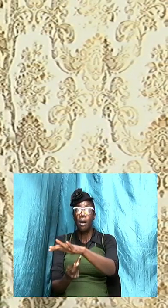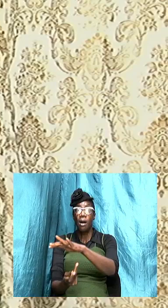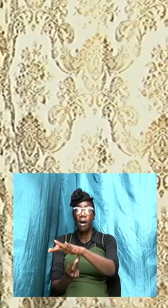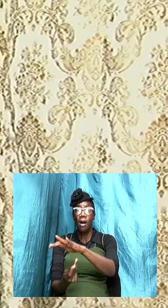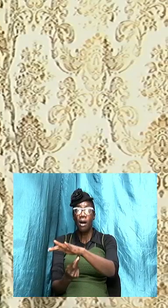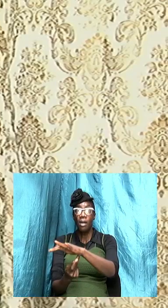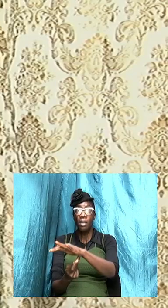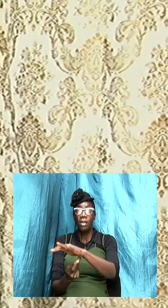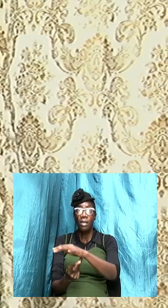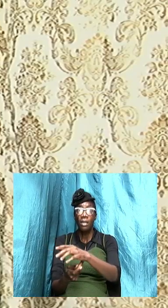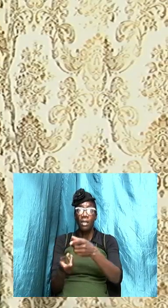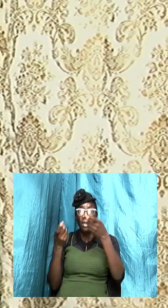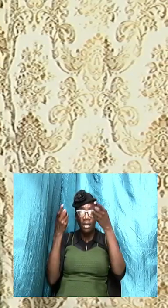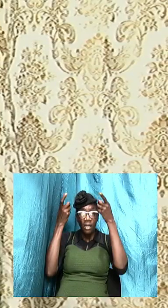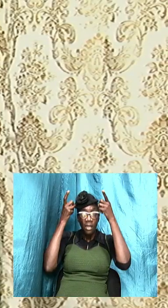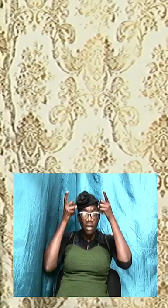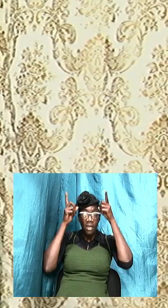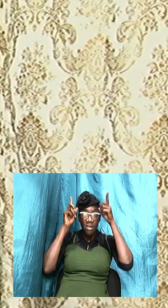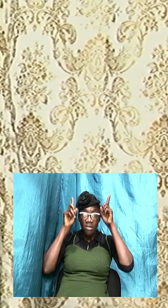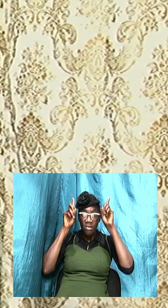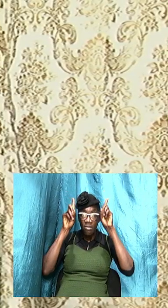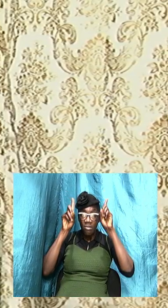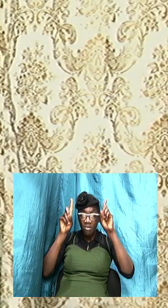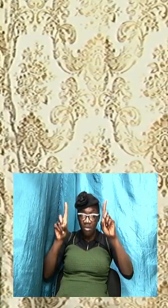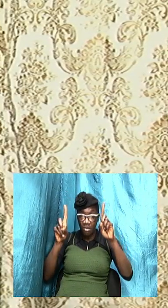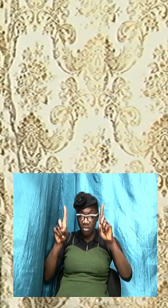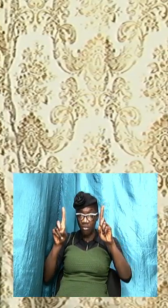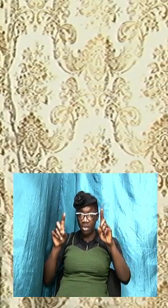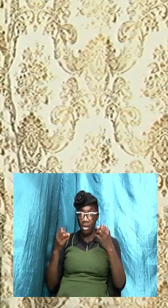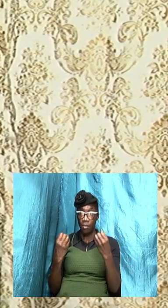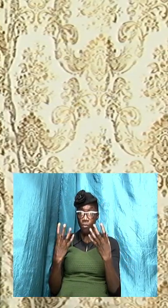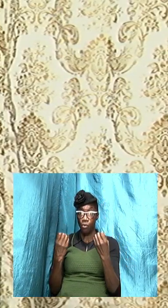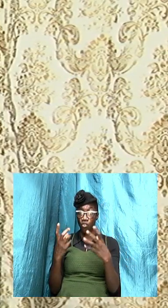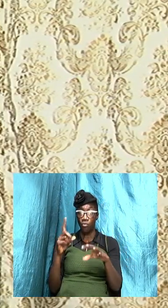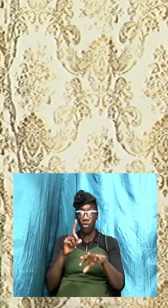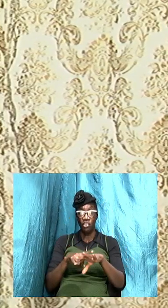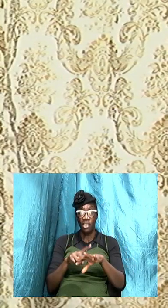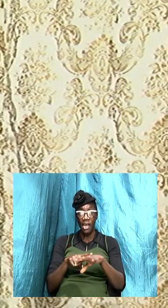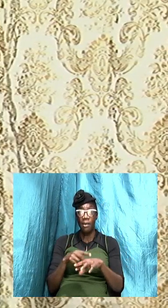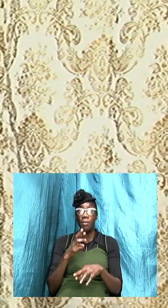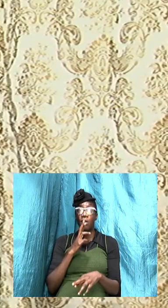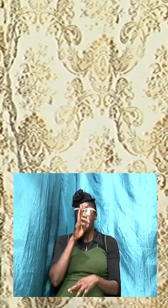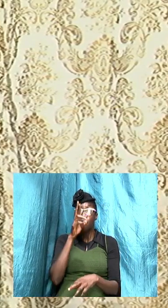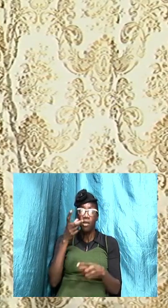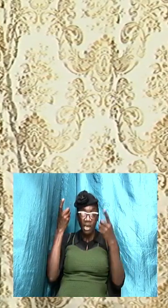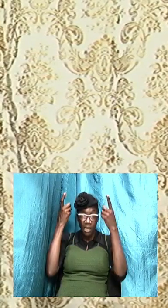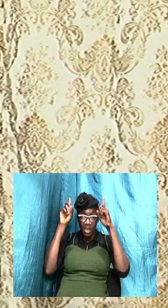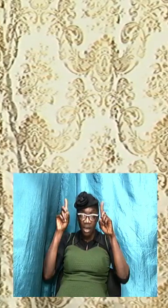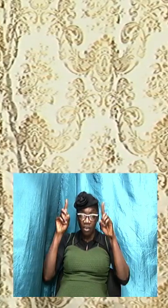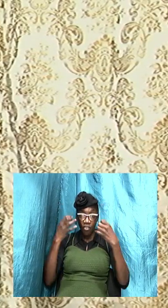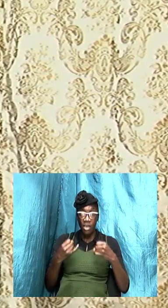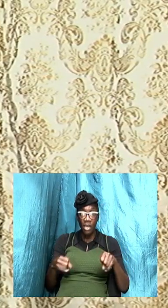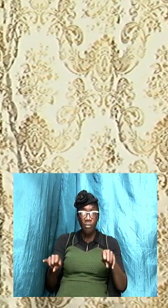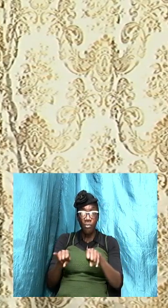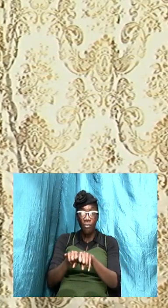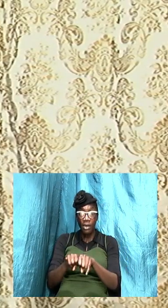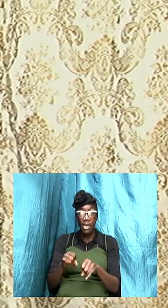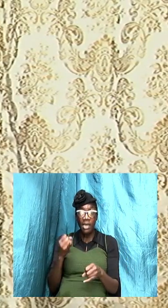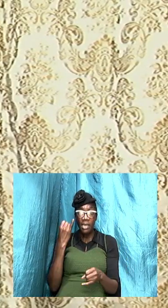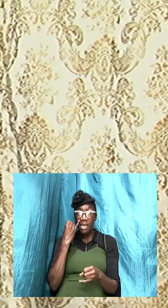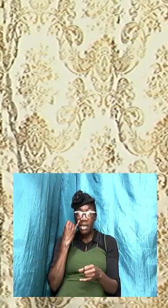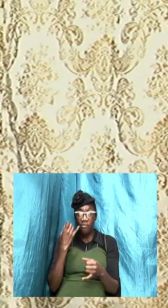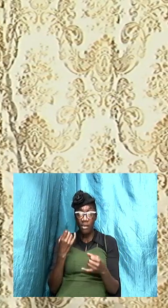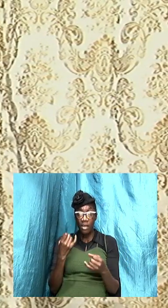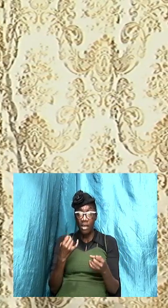doctrine a number of times so really doctrine is important if the apostle spend the time